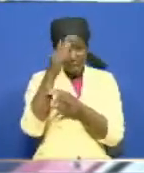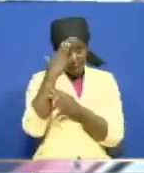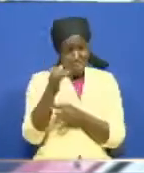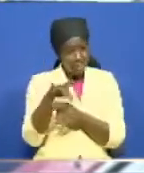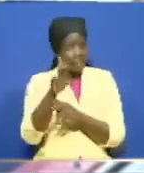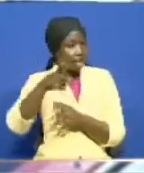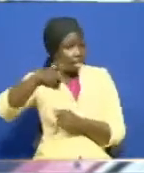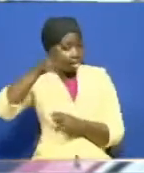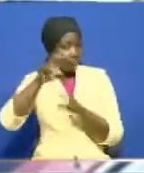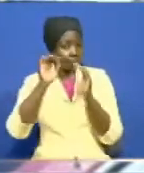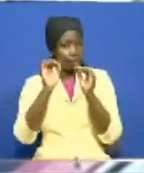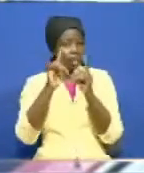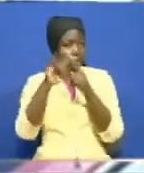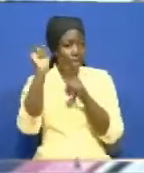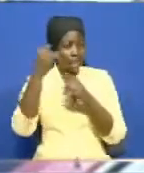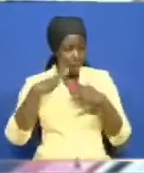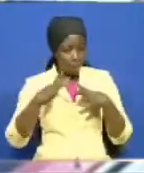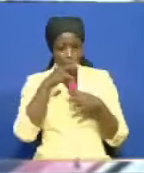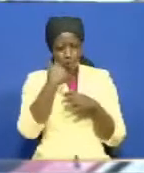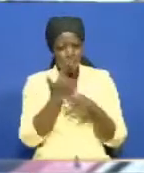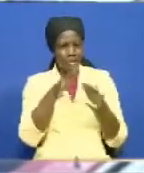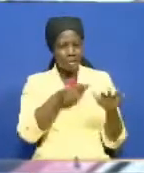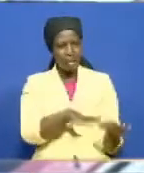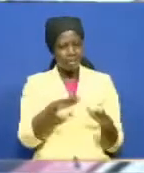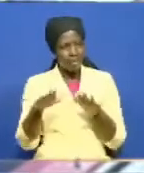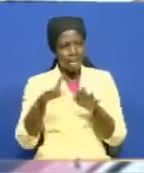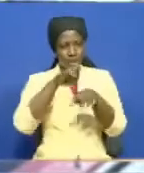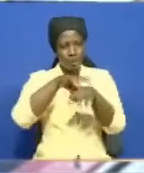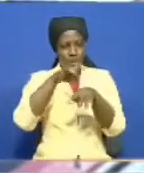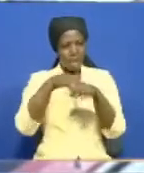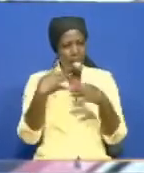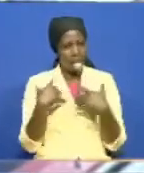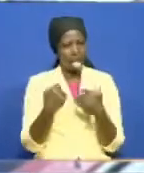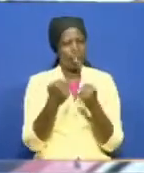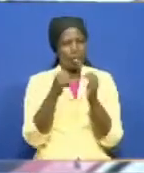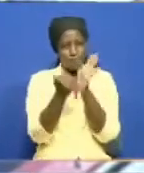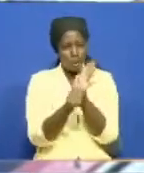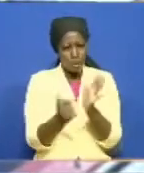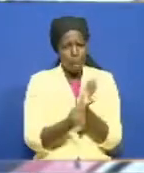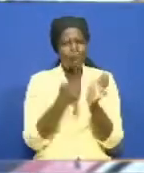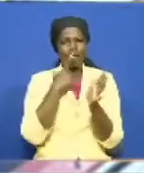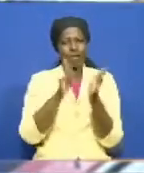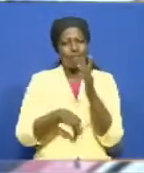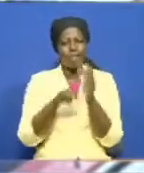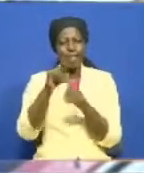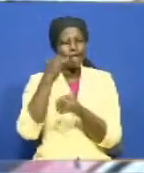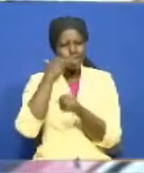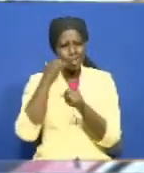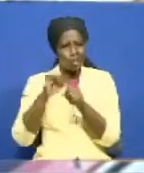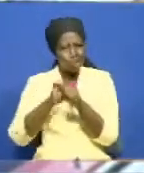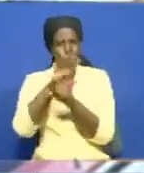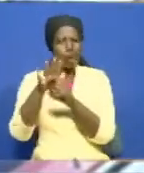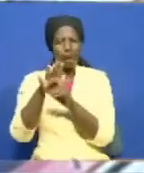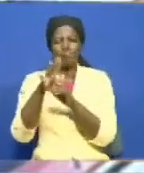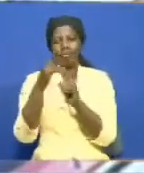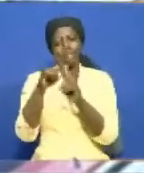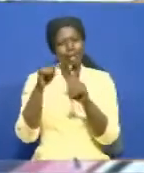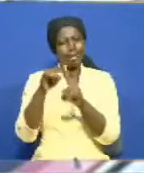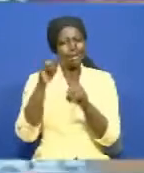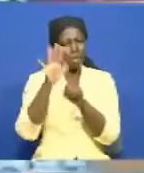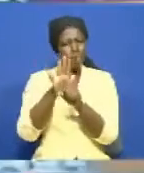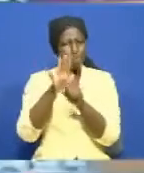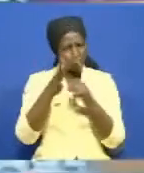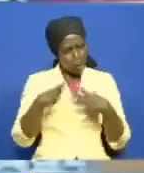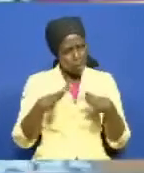to suffering Kenyans amid the health crisis, noting the pandemic is claiming lives and rendering multitudes jobless.